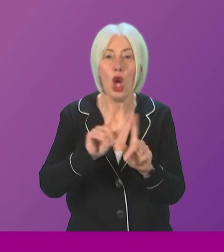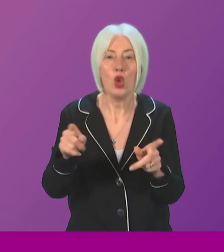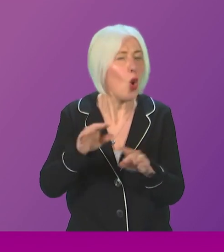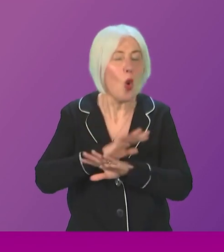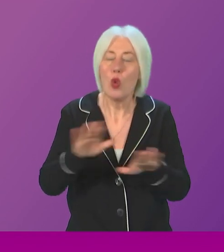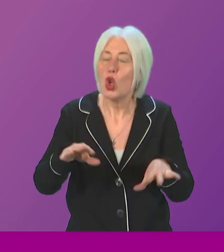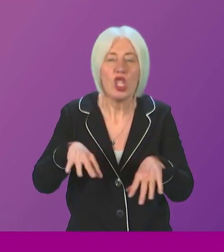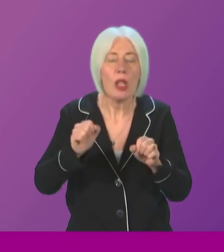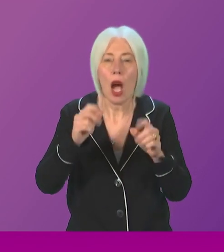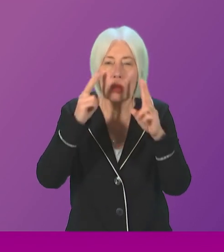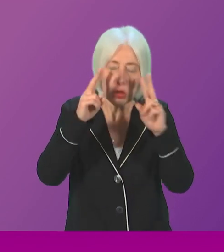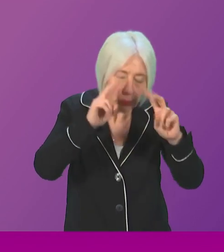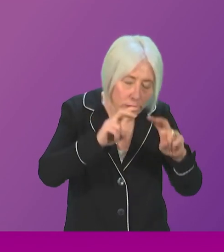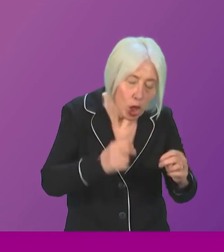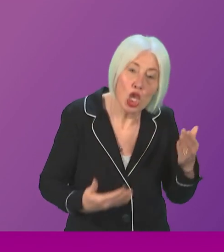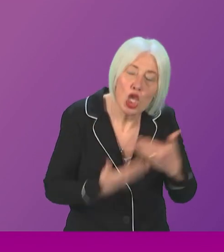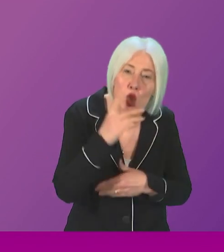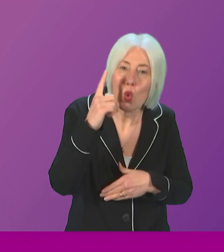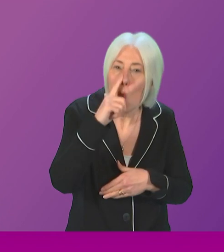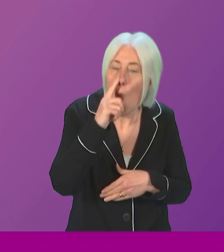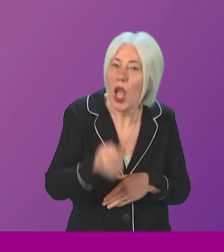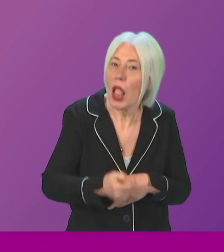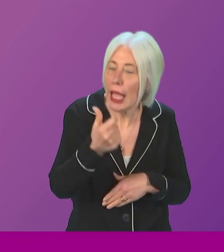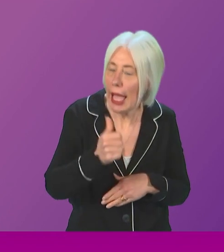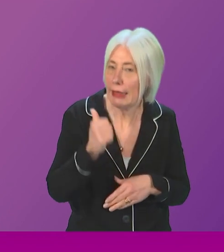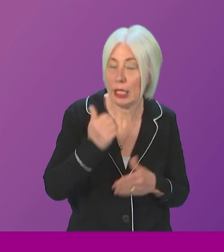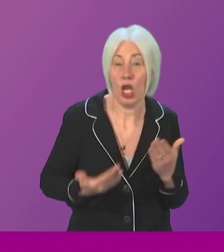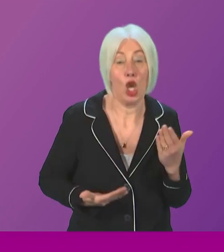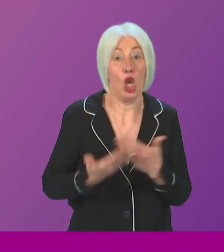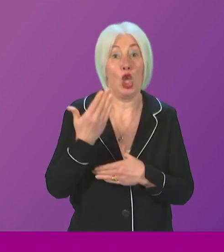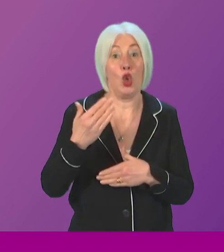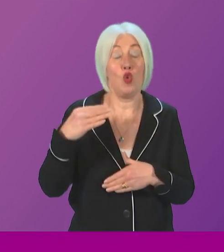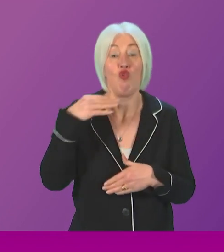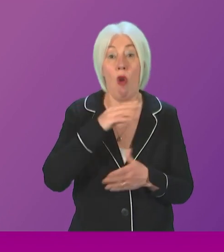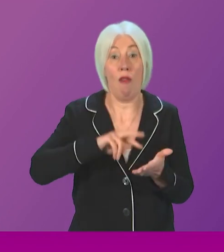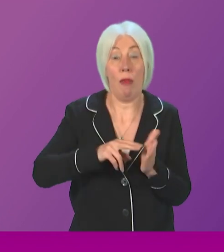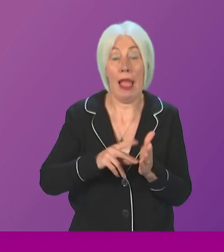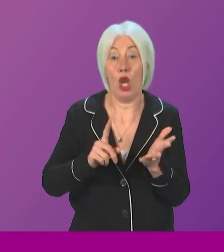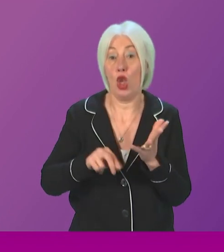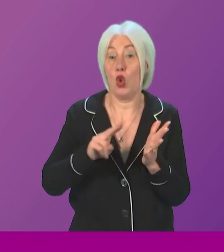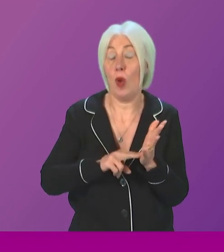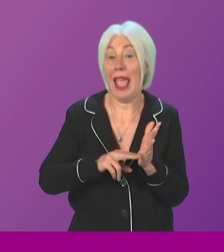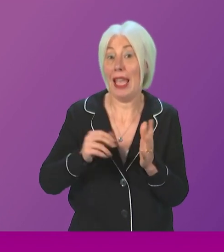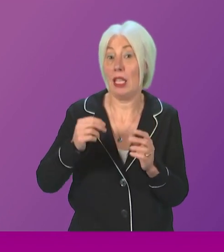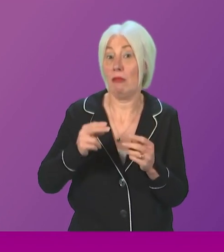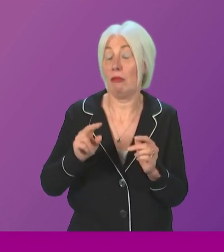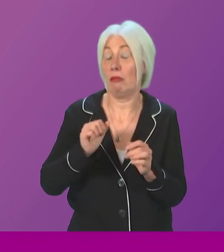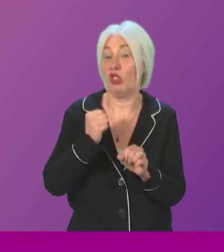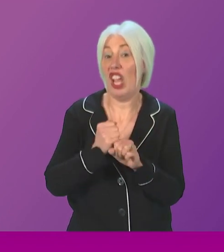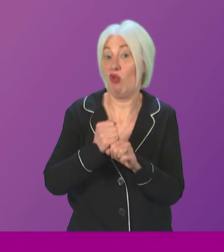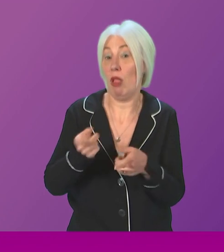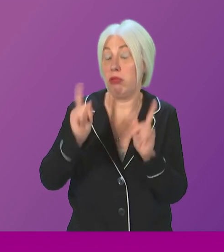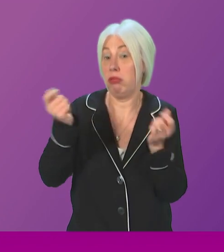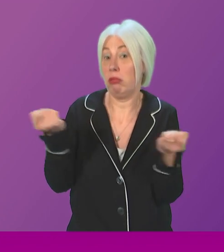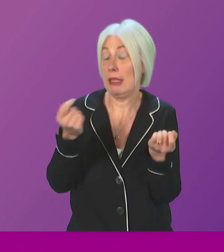exploration for oil and gas. Since the draft plan was published, the UN Secretary-General has said, our world needs climate action on all